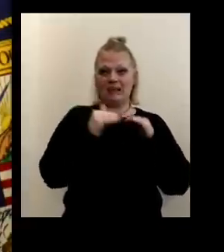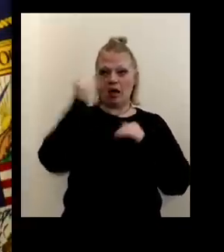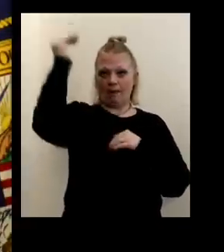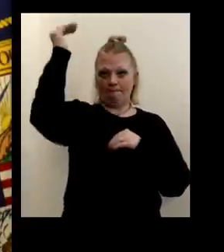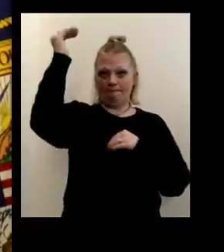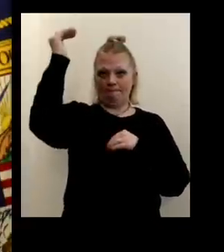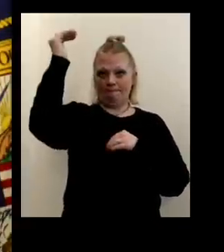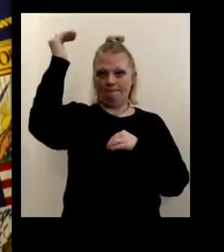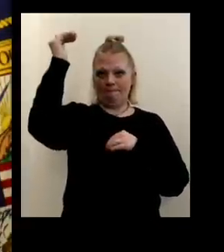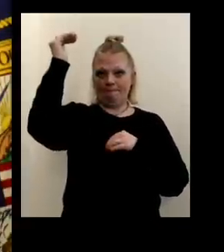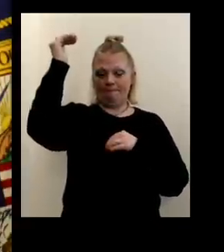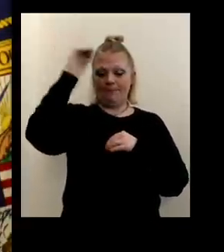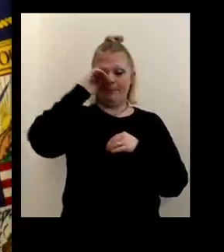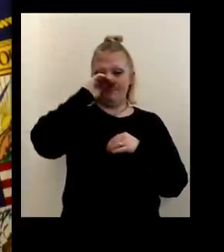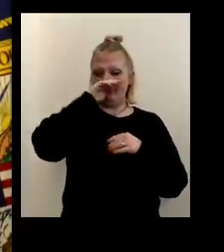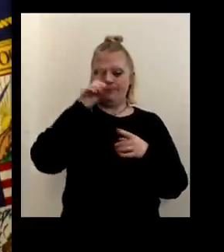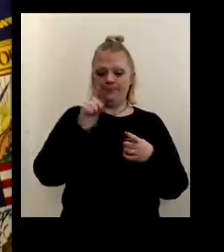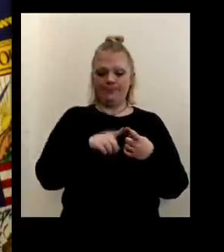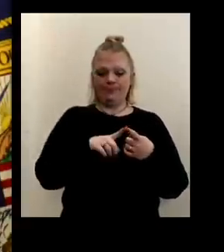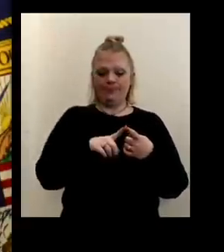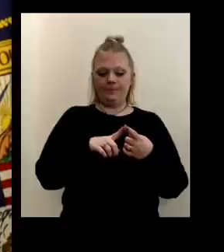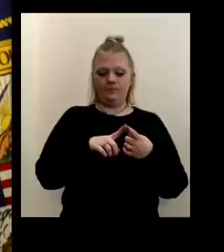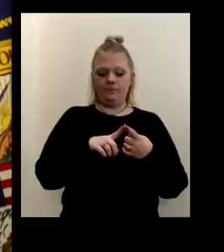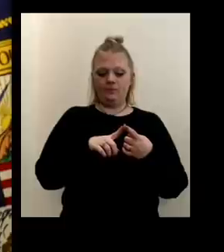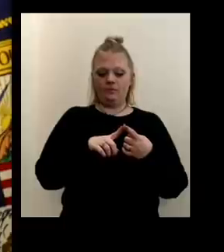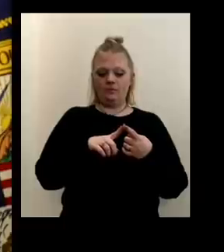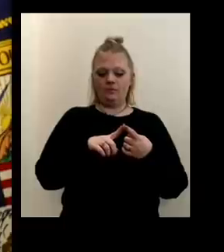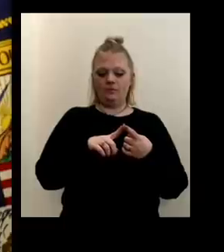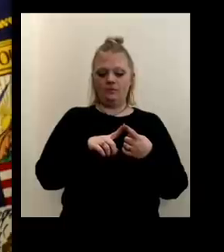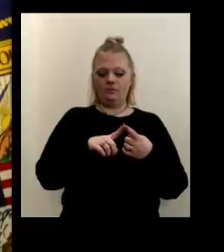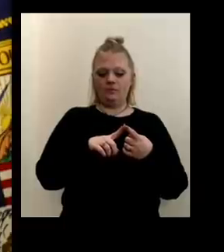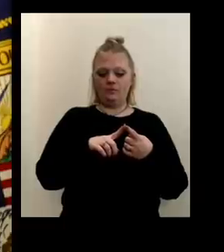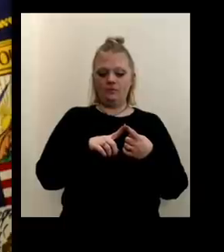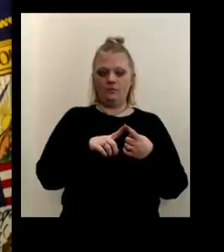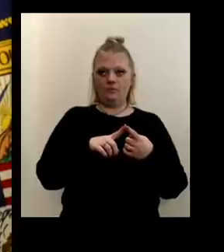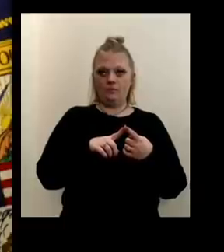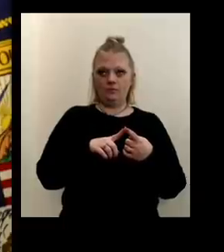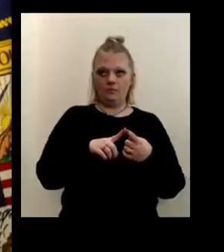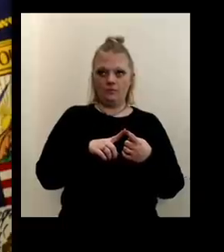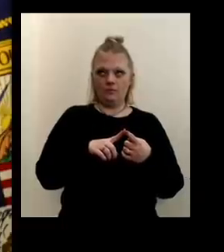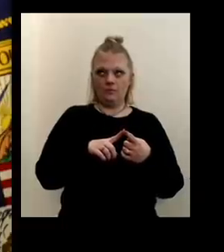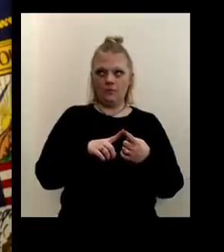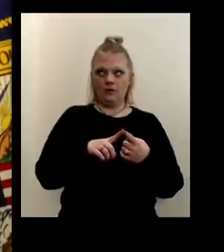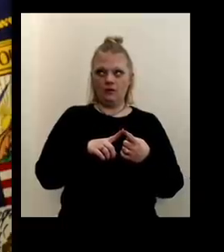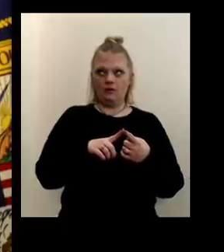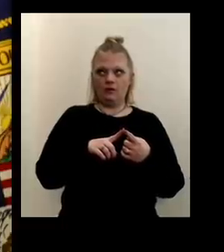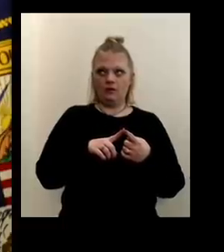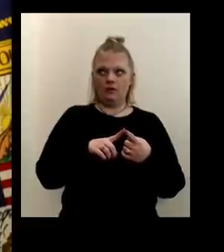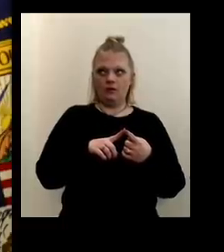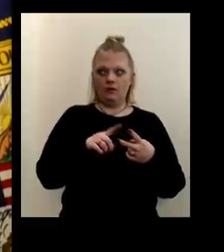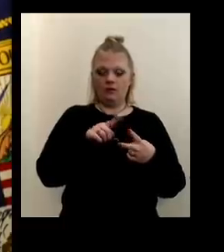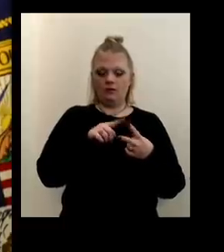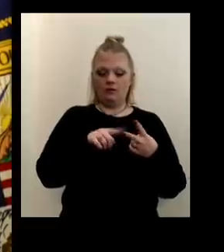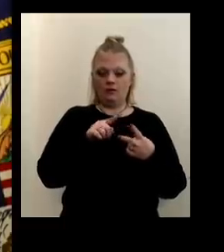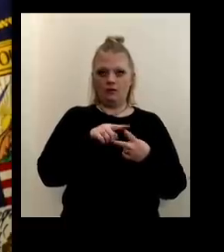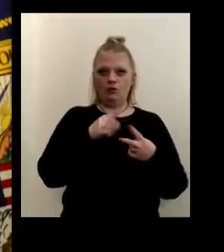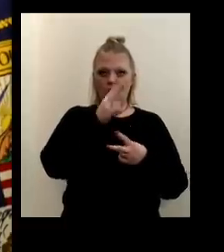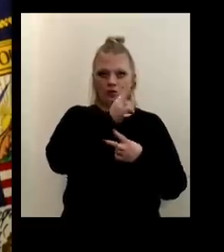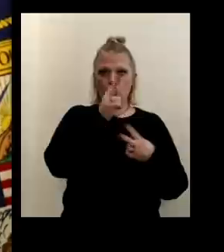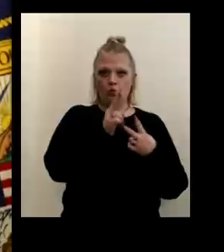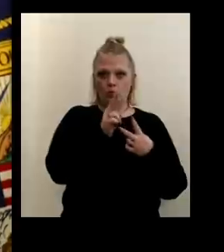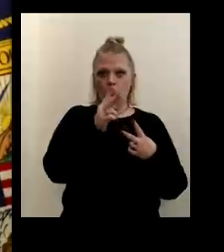and, um, that is dosed, um, for, uh, the first, you get for the second. It's a two dose. Both are two doses.